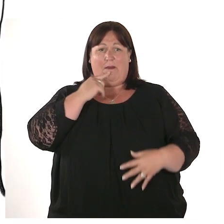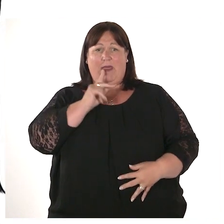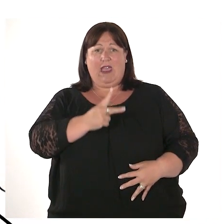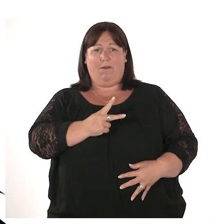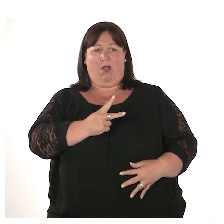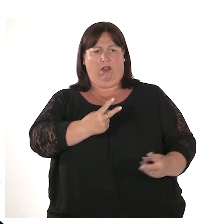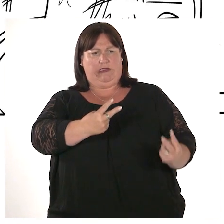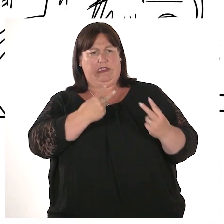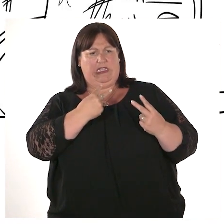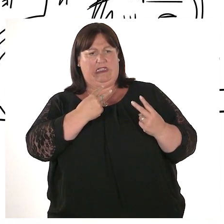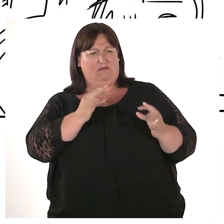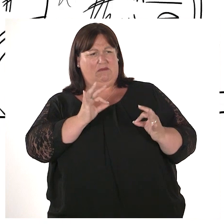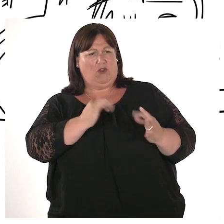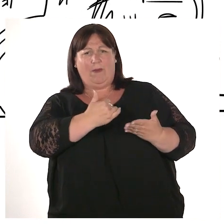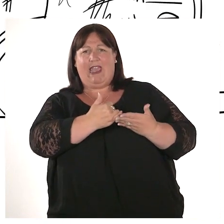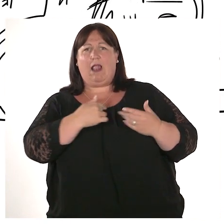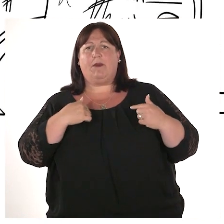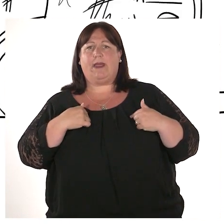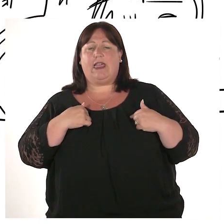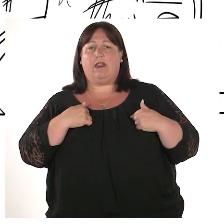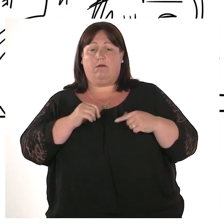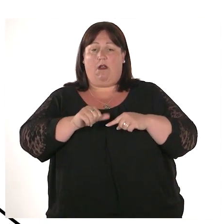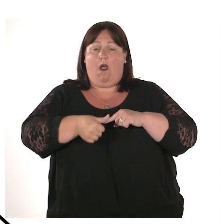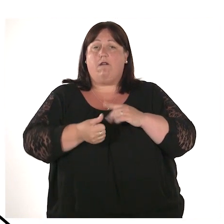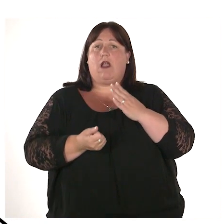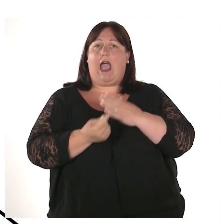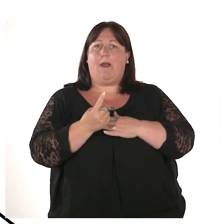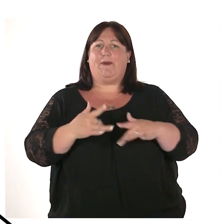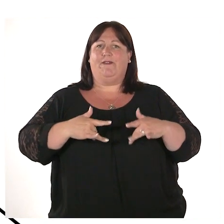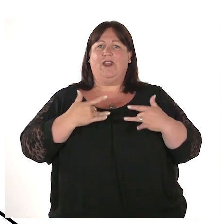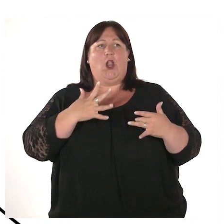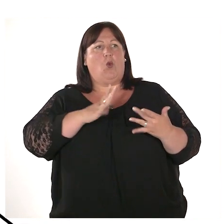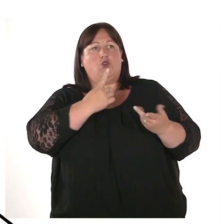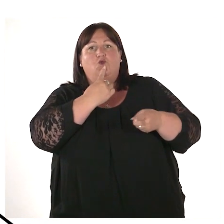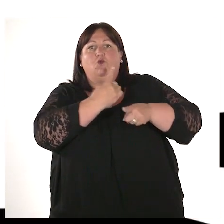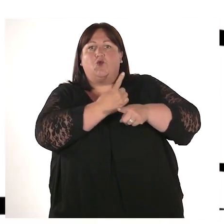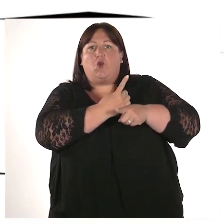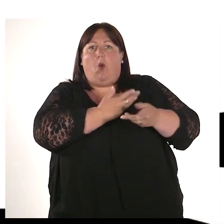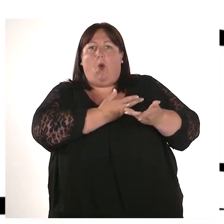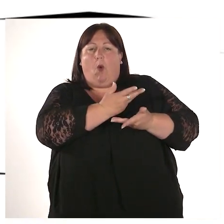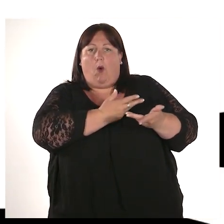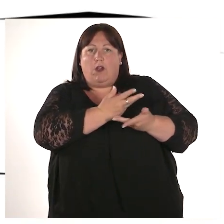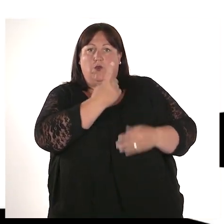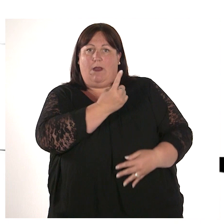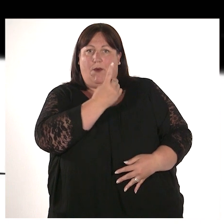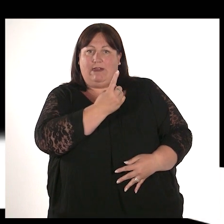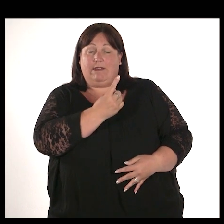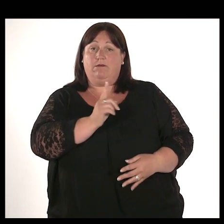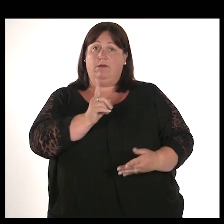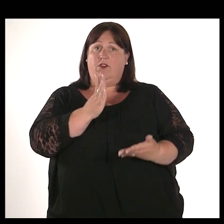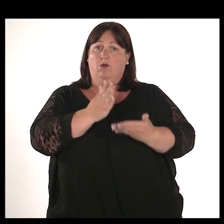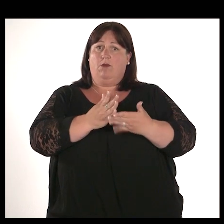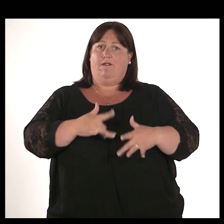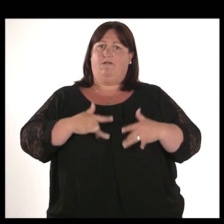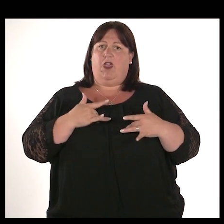seemed like they didn't even see what was happening and no one would help. But after it had happened I felt that I needed to talk to someone. Did you know